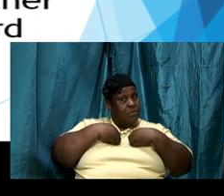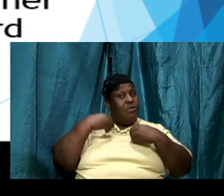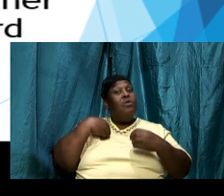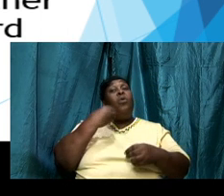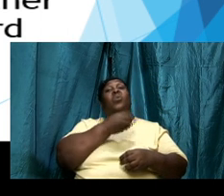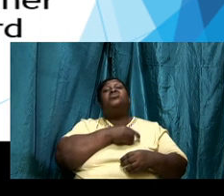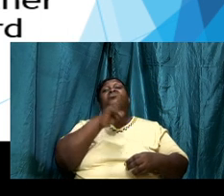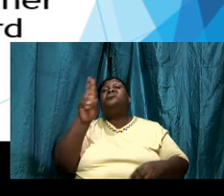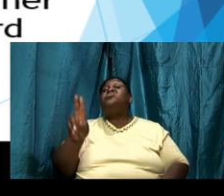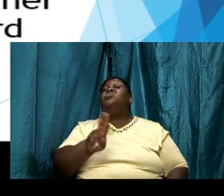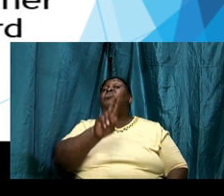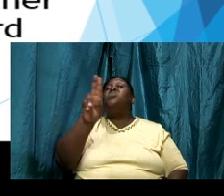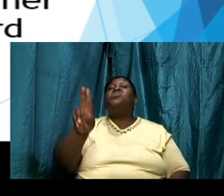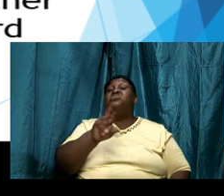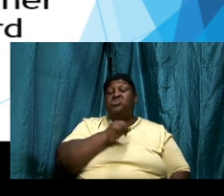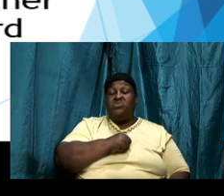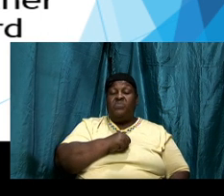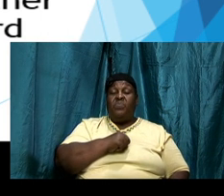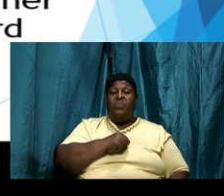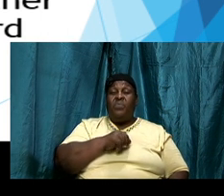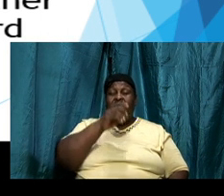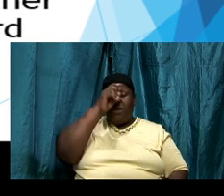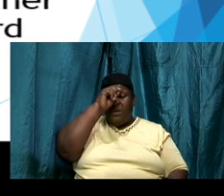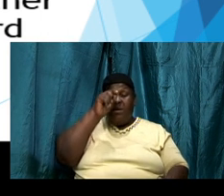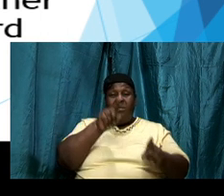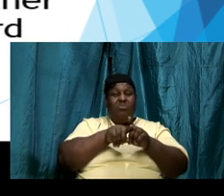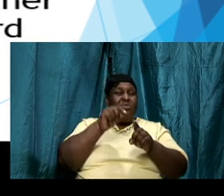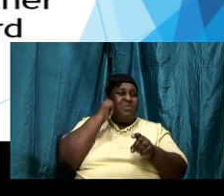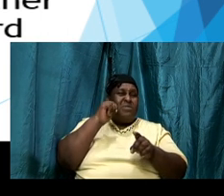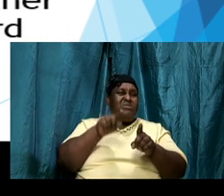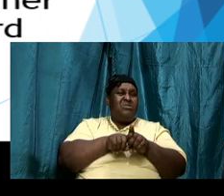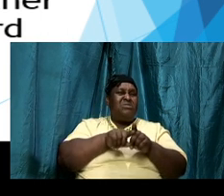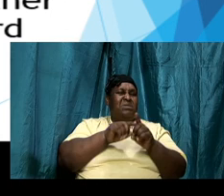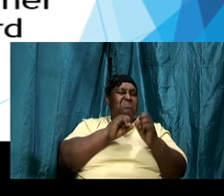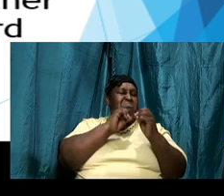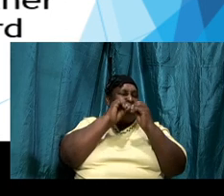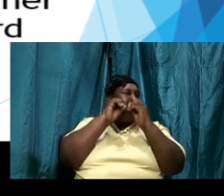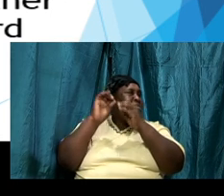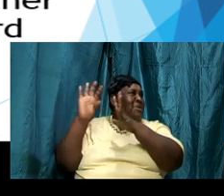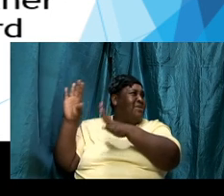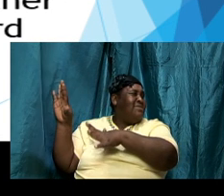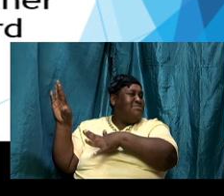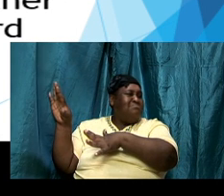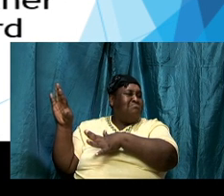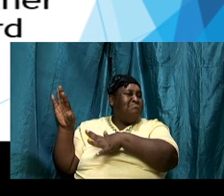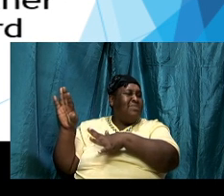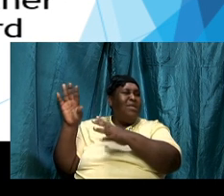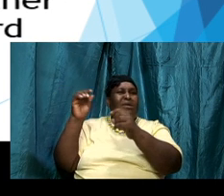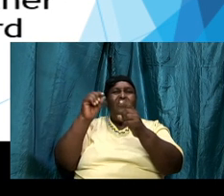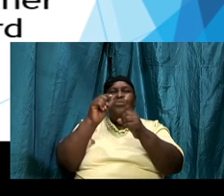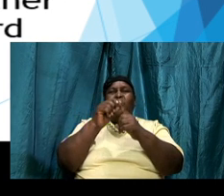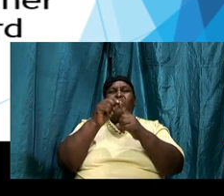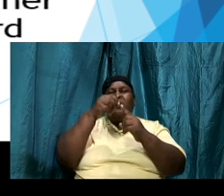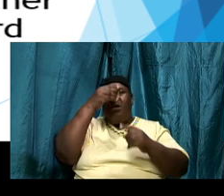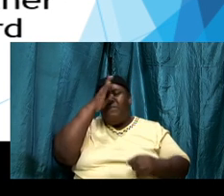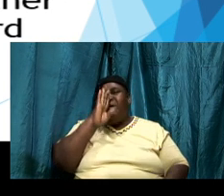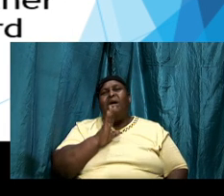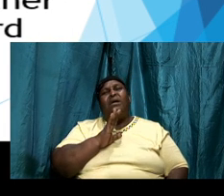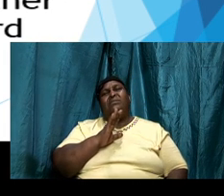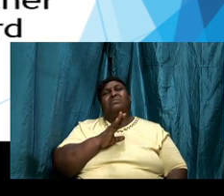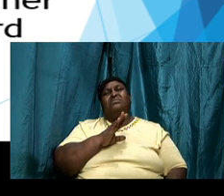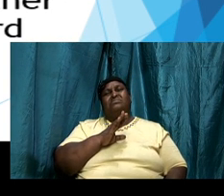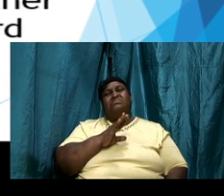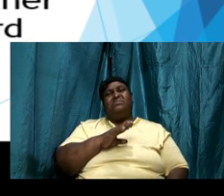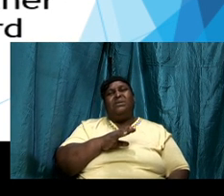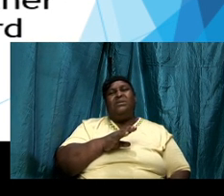the word of God will allow all of this now ignoring the word of God